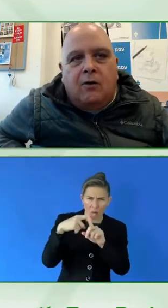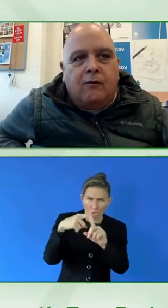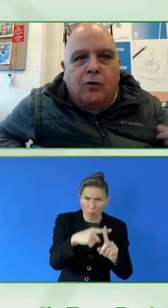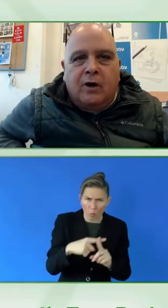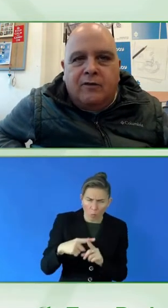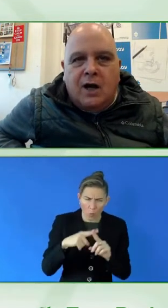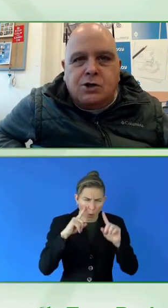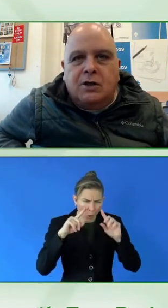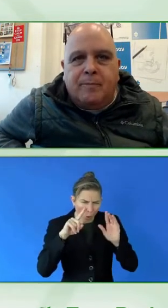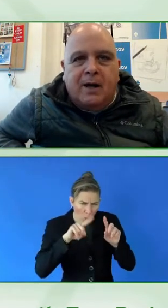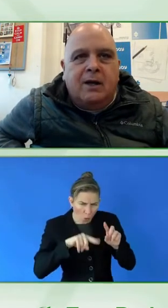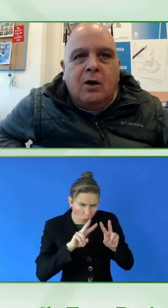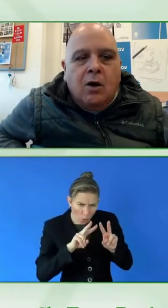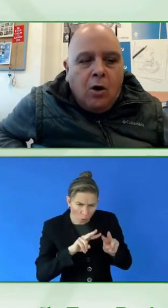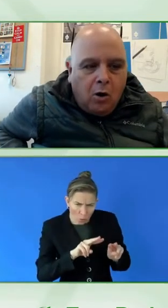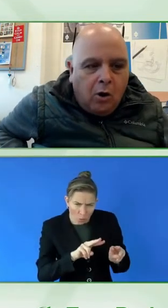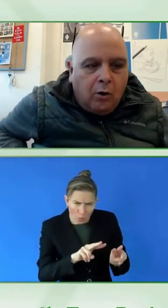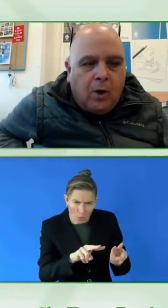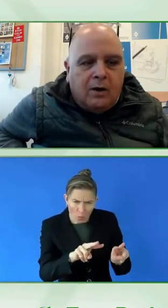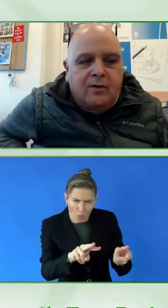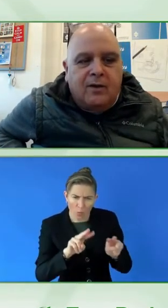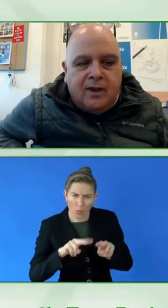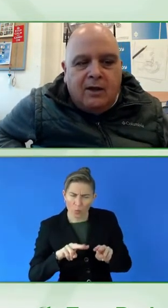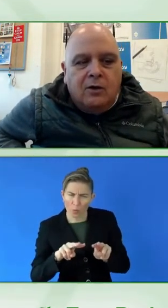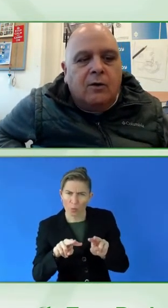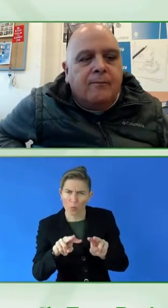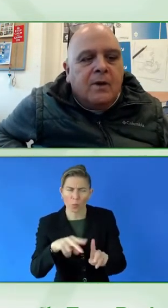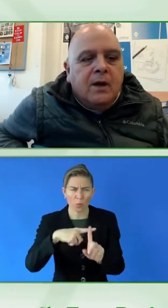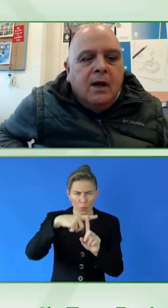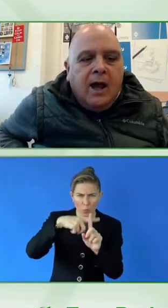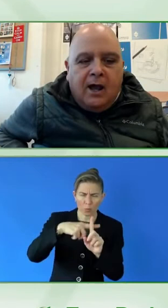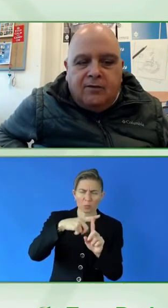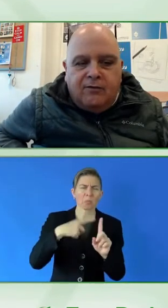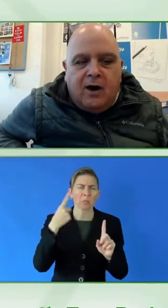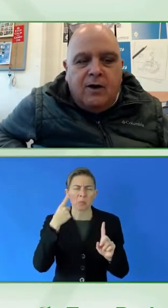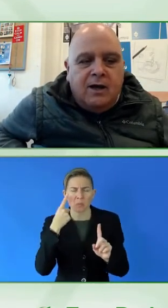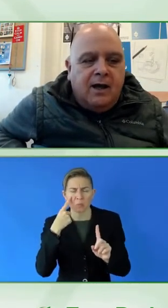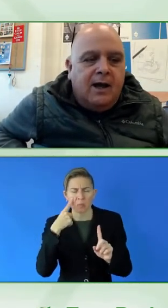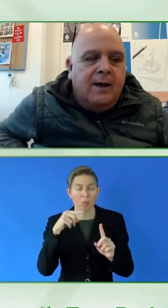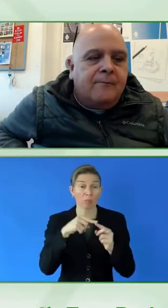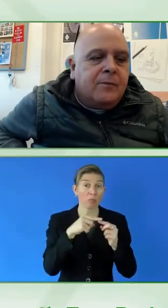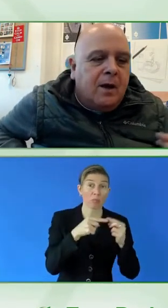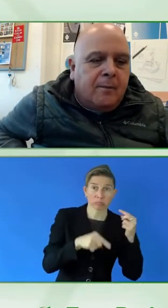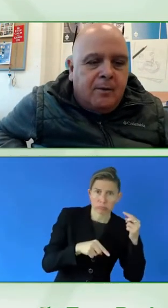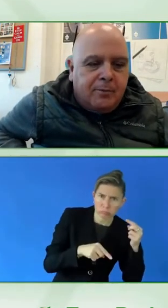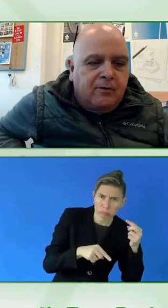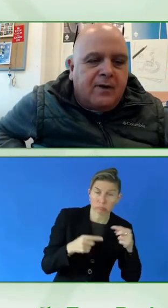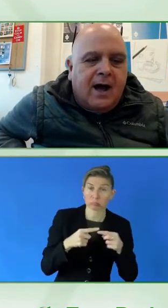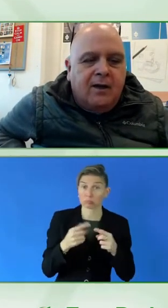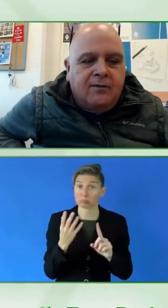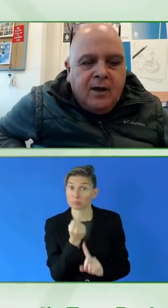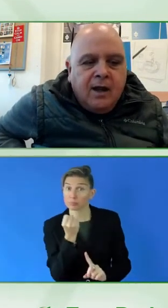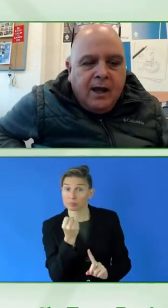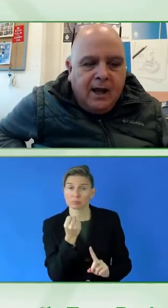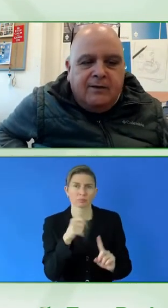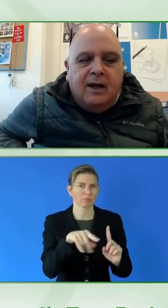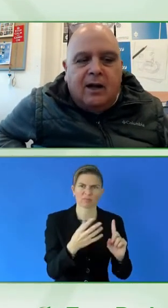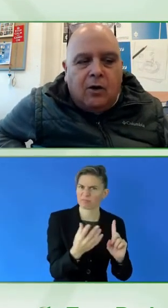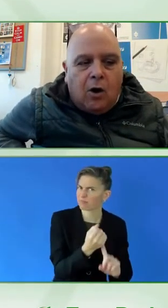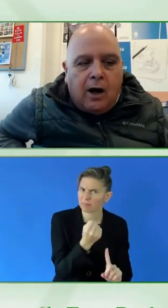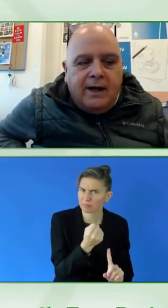different kinds of organizations depending on what they do. It's very precise